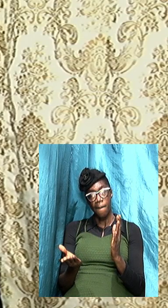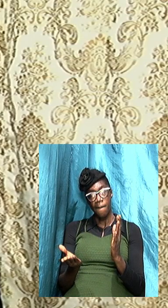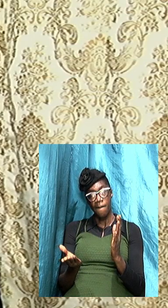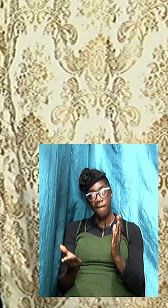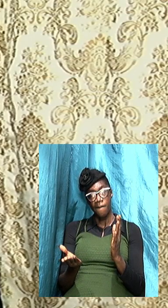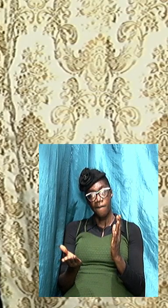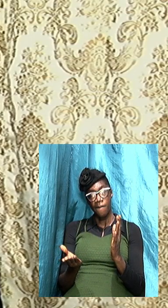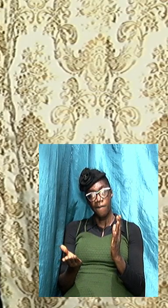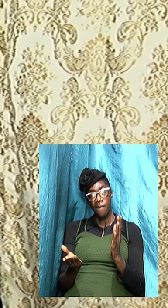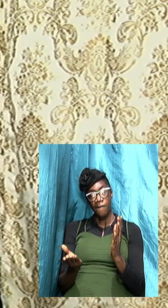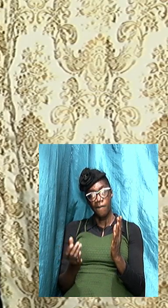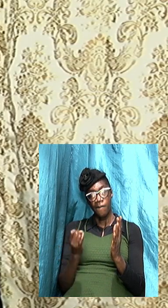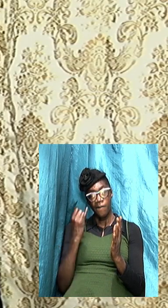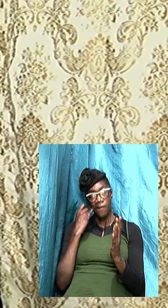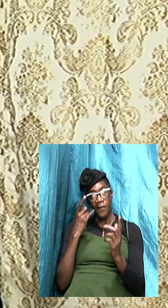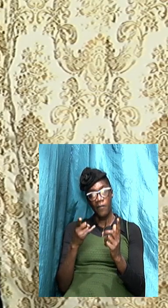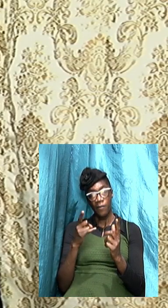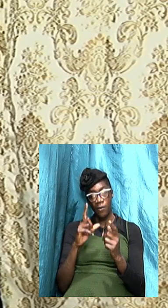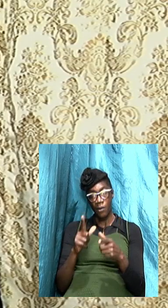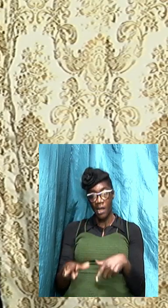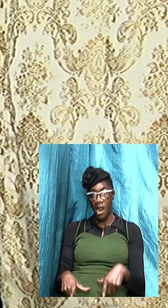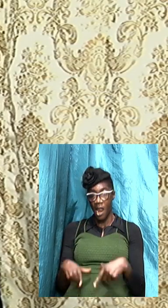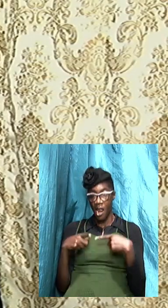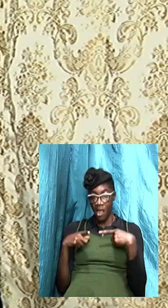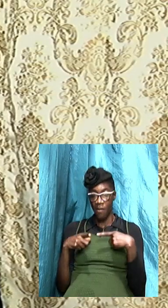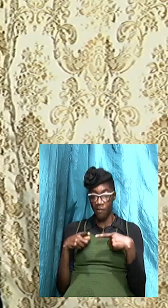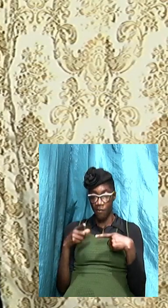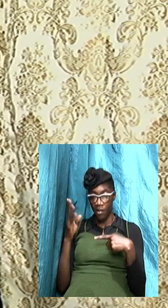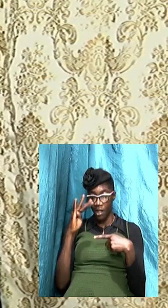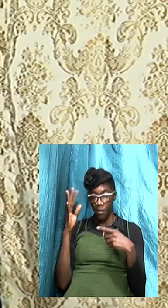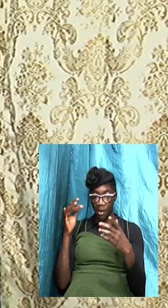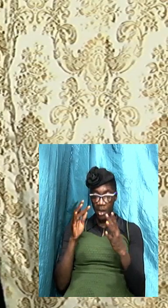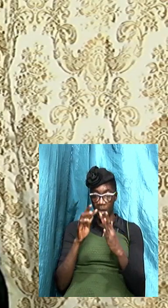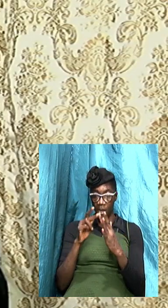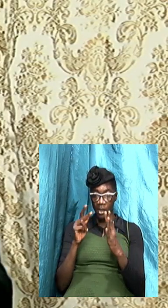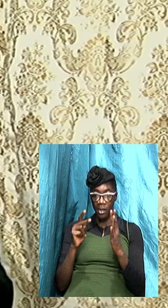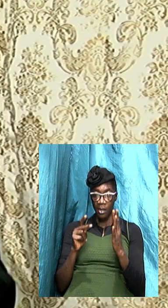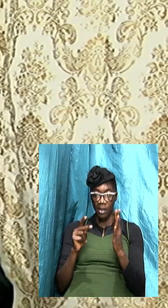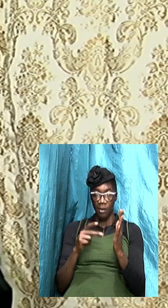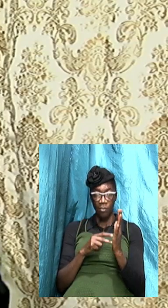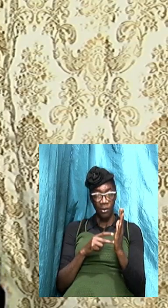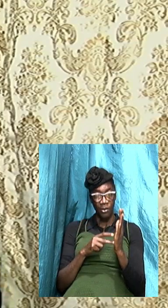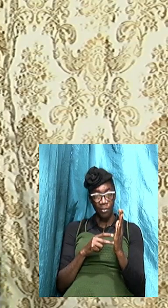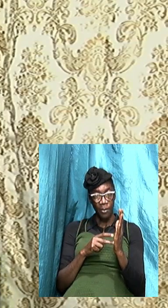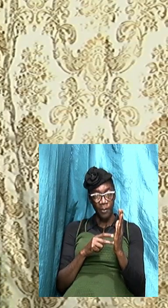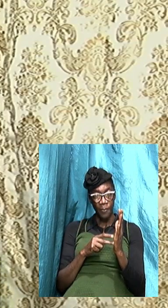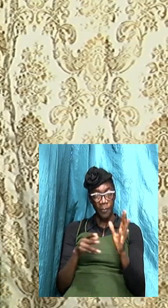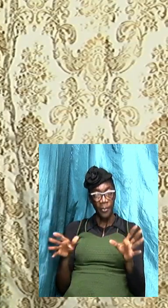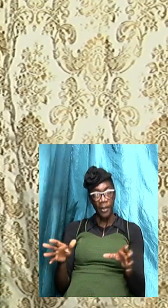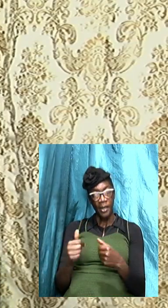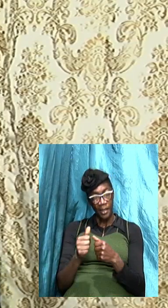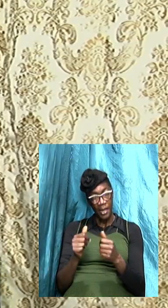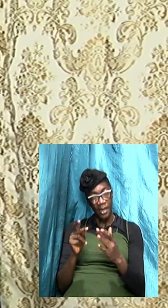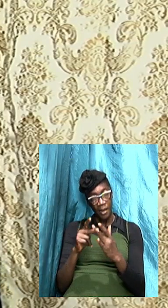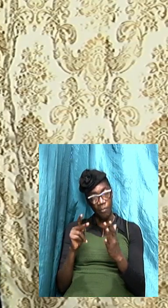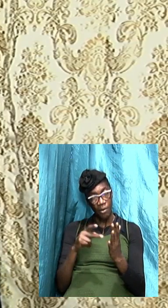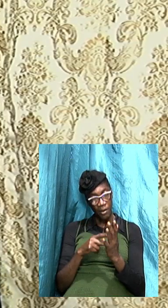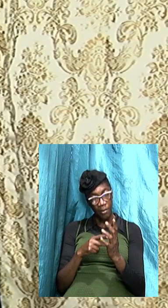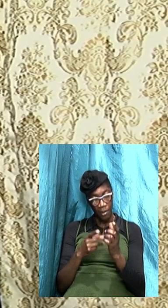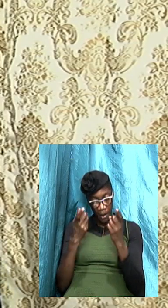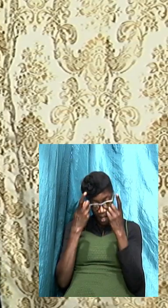and if we live by the principle we can take the principles as doctrine